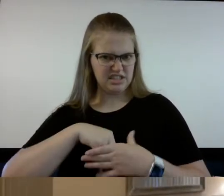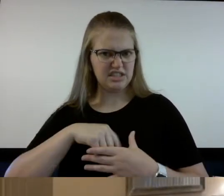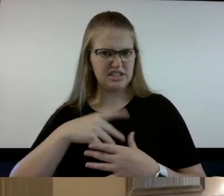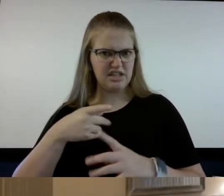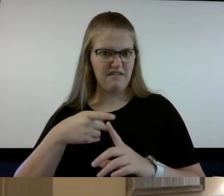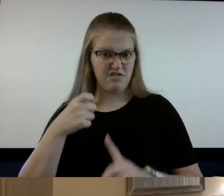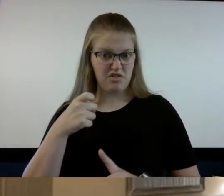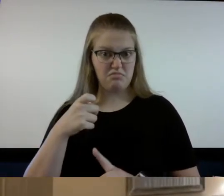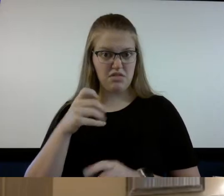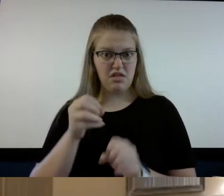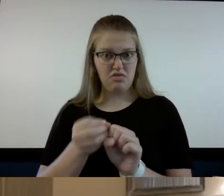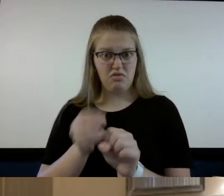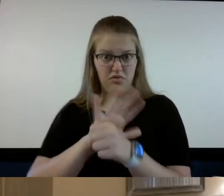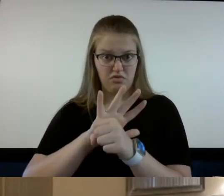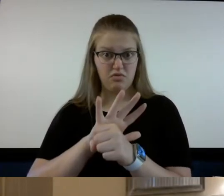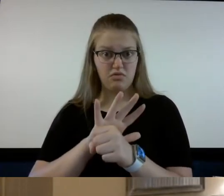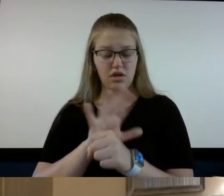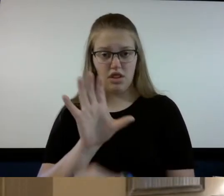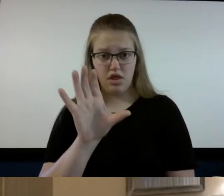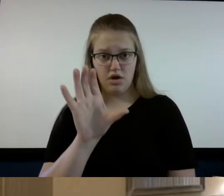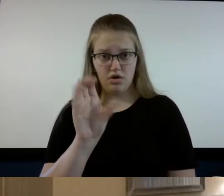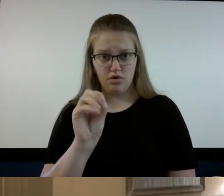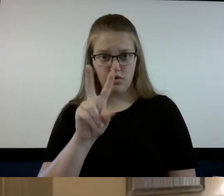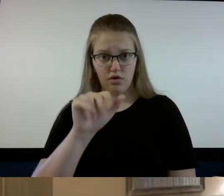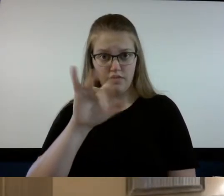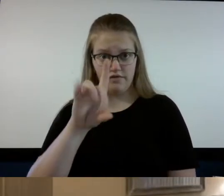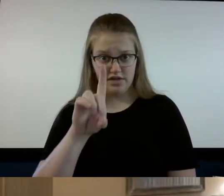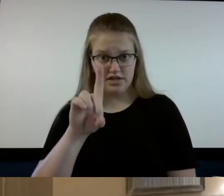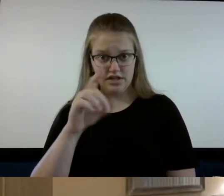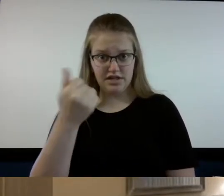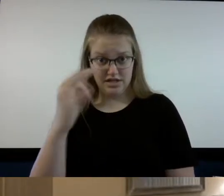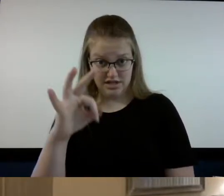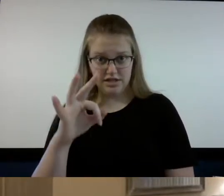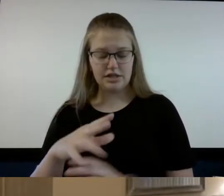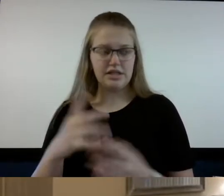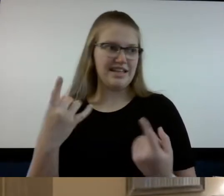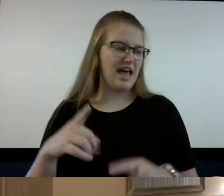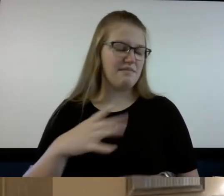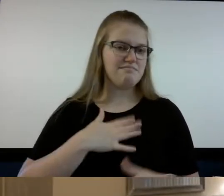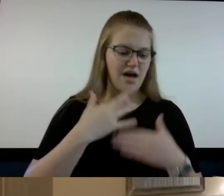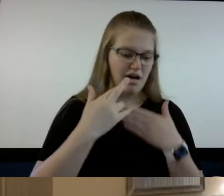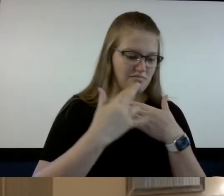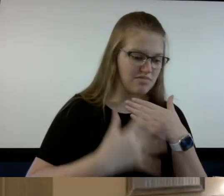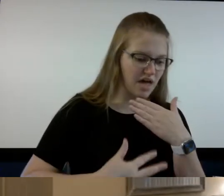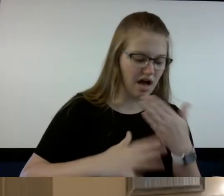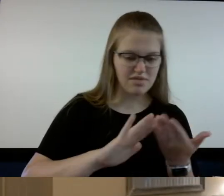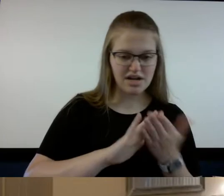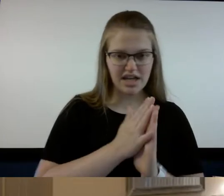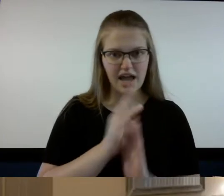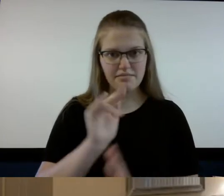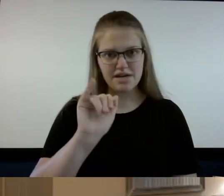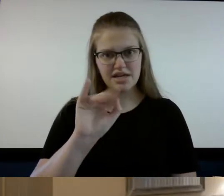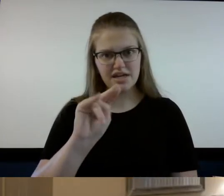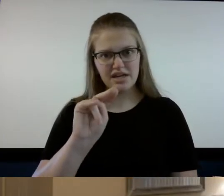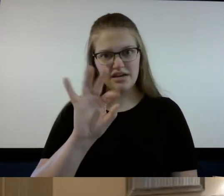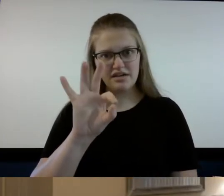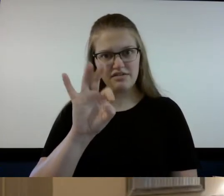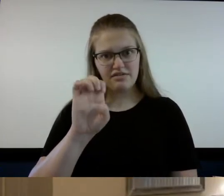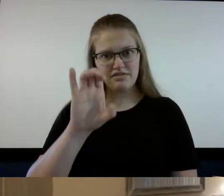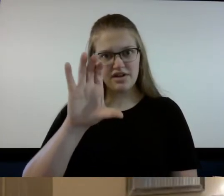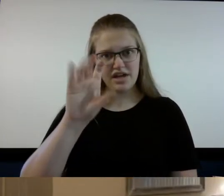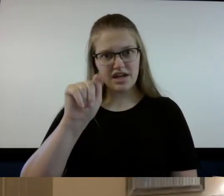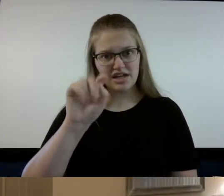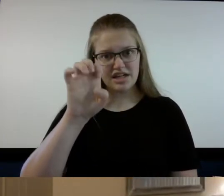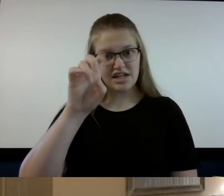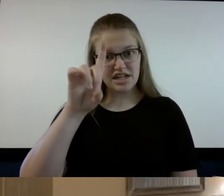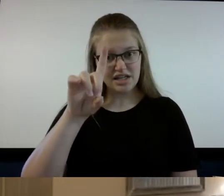COVID my blood got infected um but if they had not